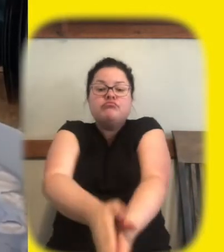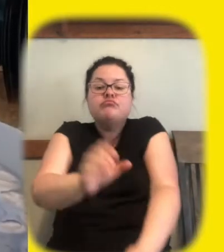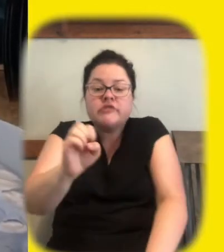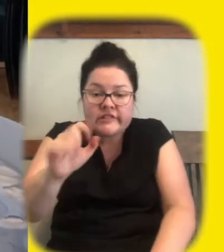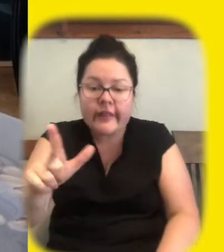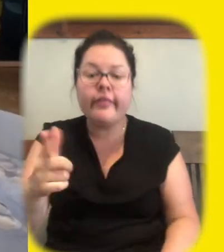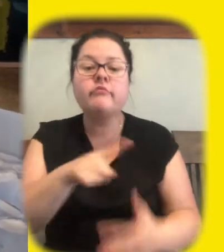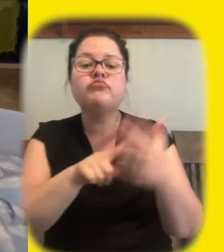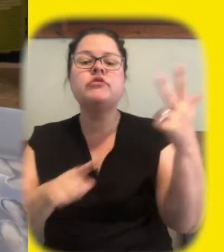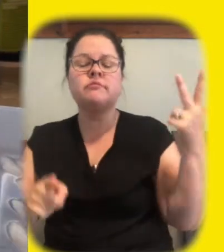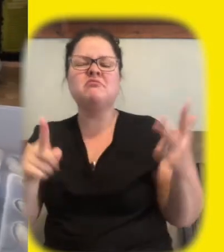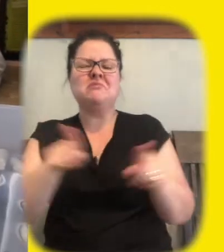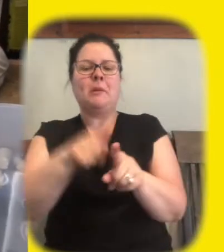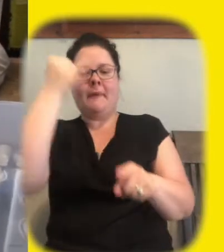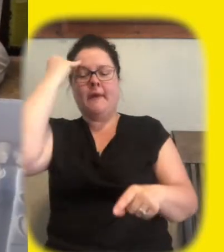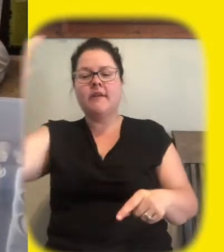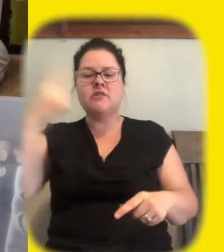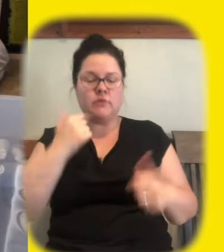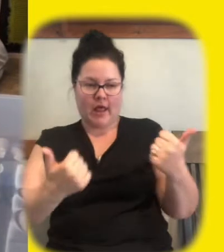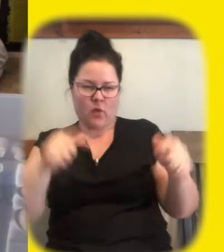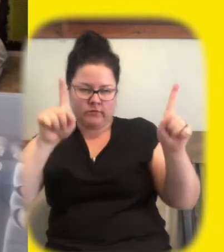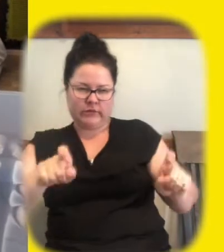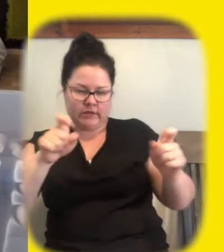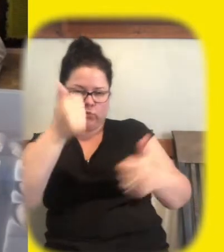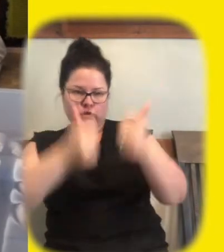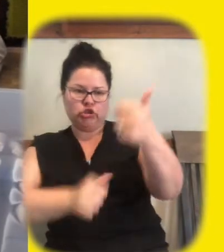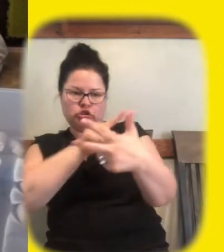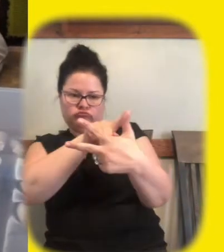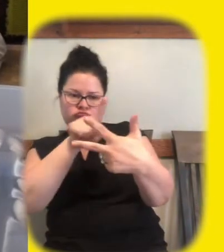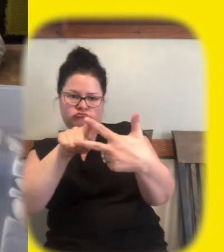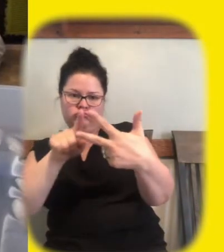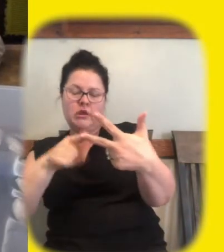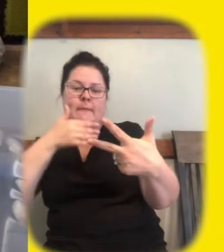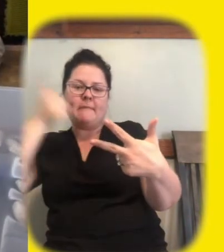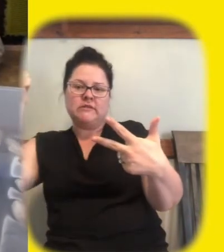and we're going to see which one makes the best insulator out of the three